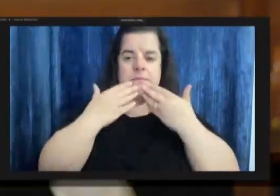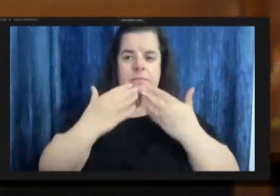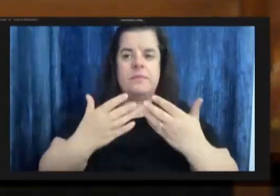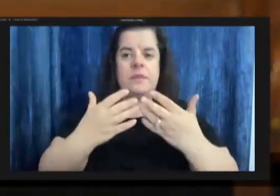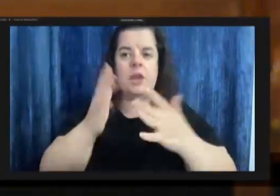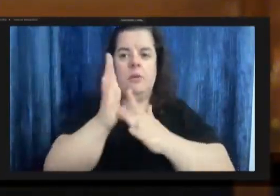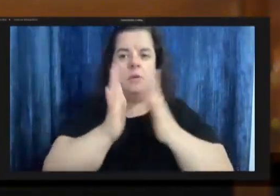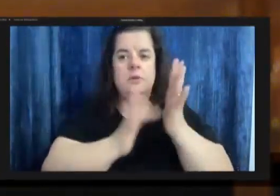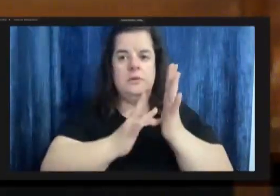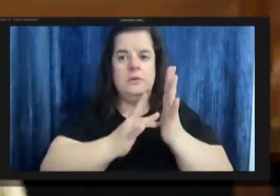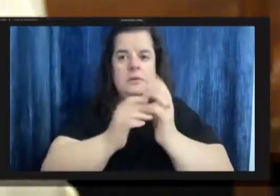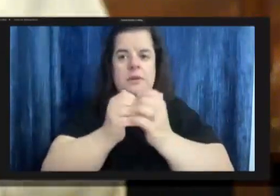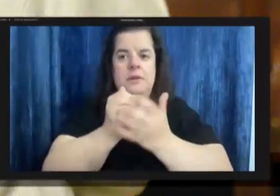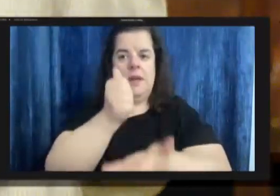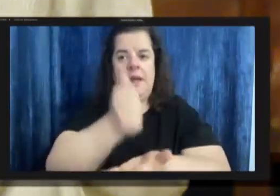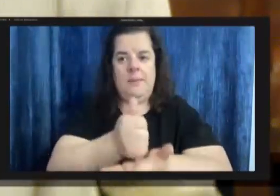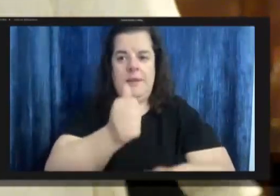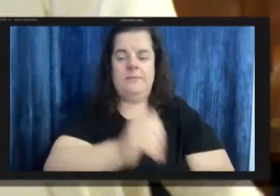amen